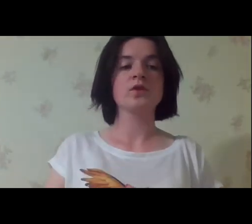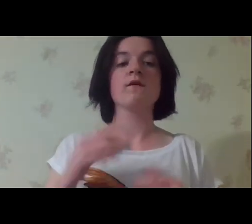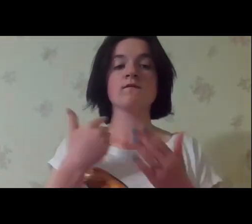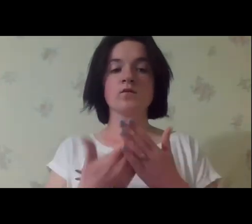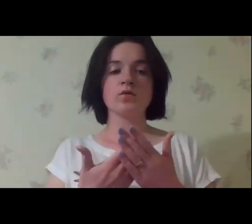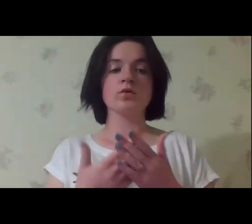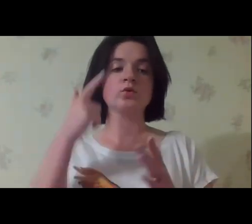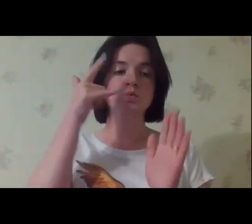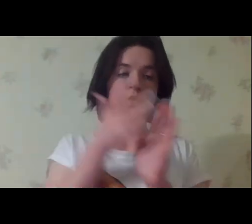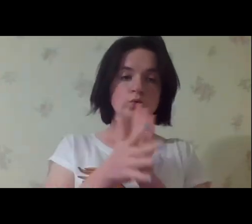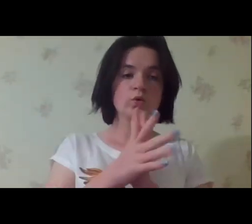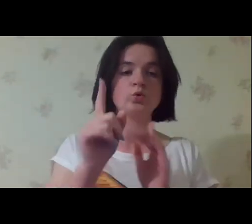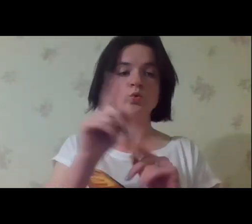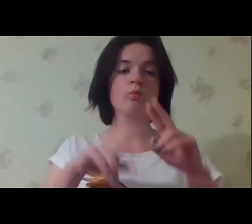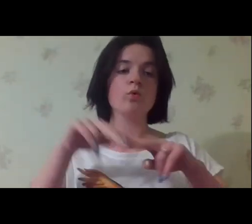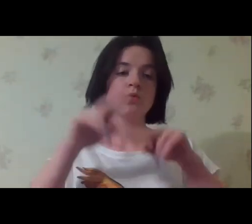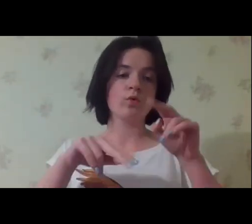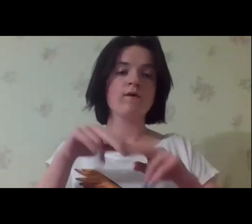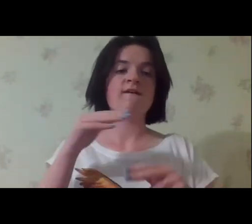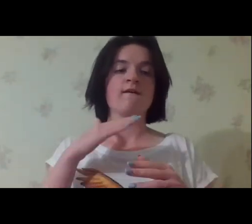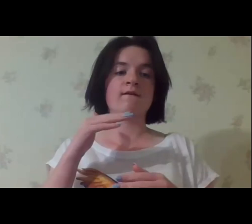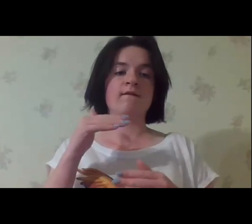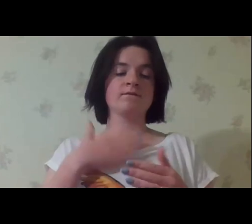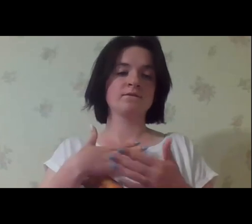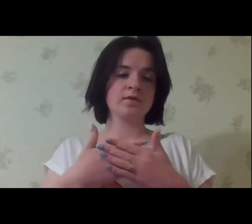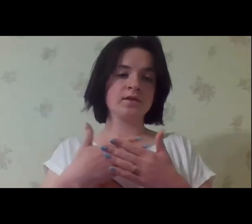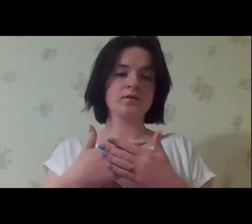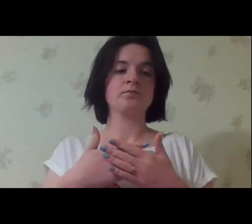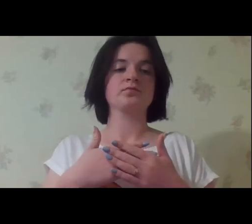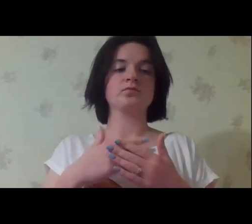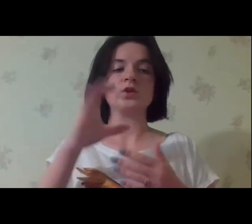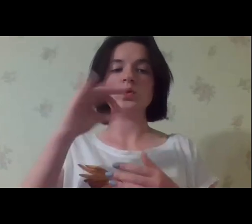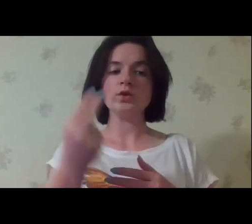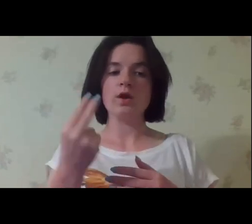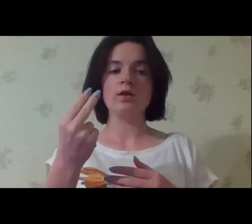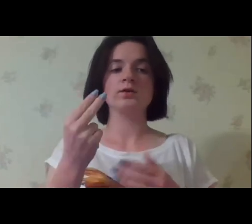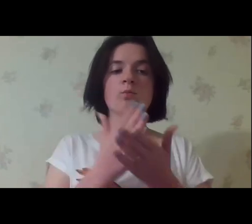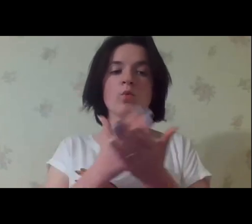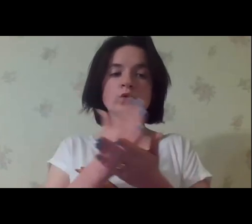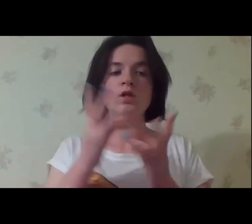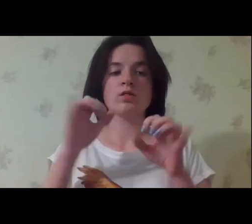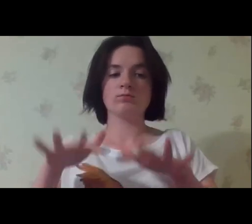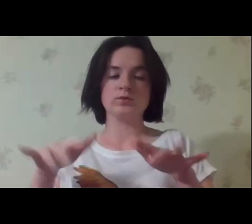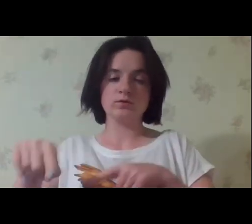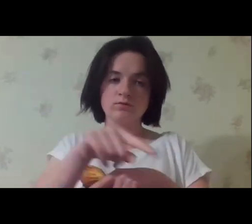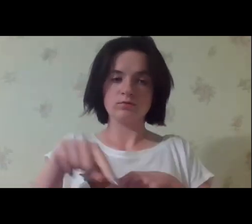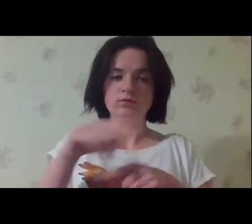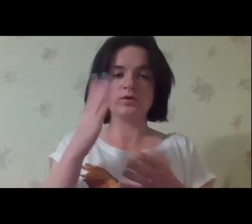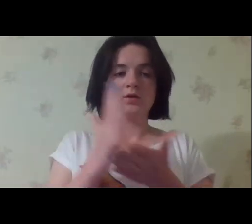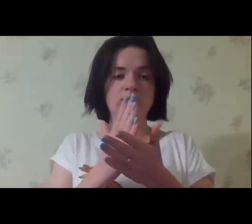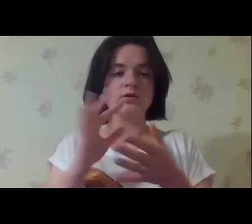implementation, they leave much to be desired. It is clear that building the efficient